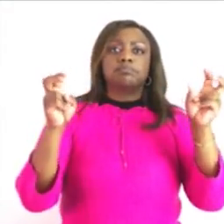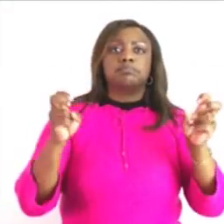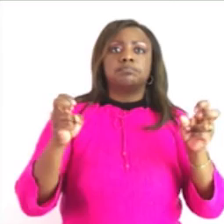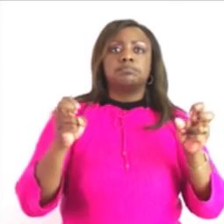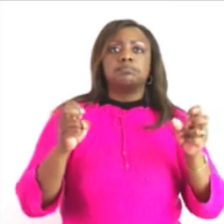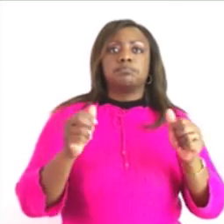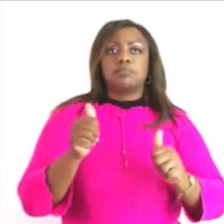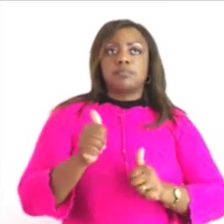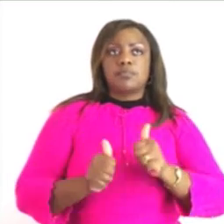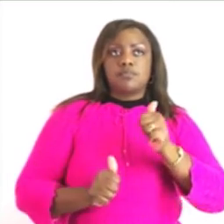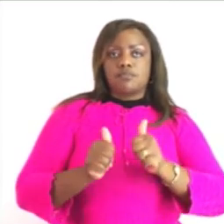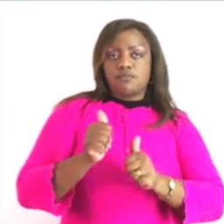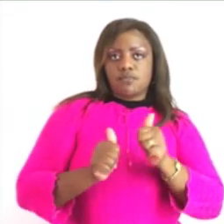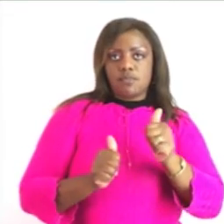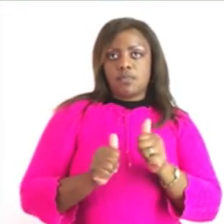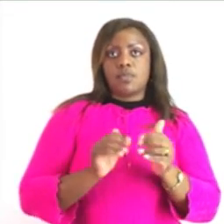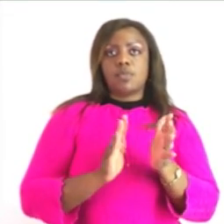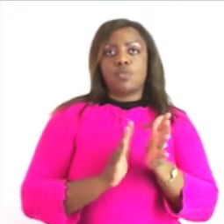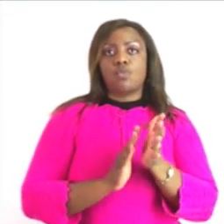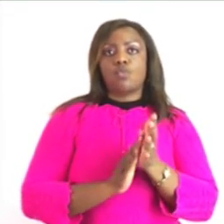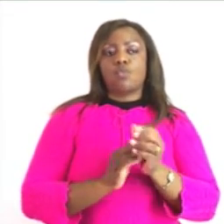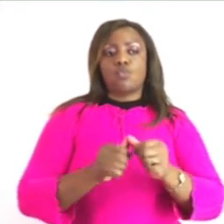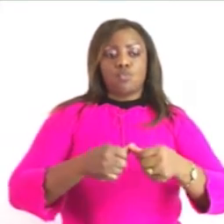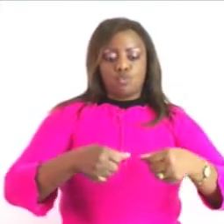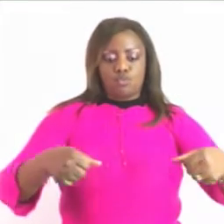on estimation and measuring